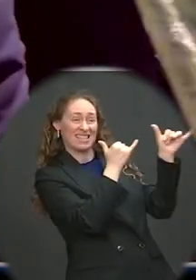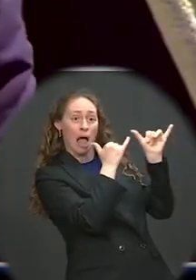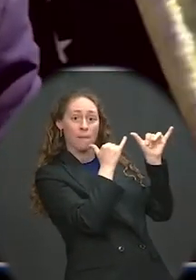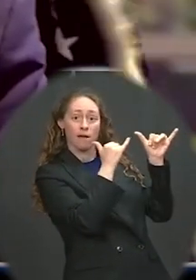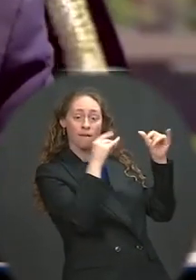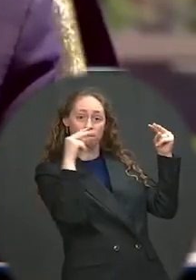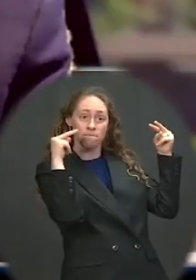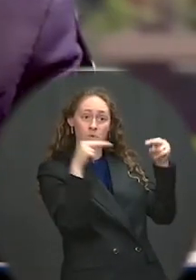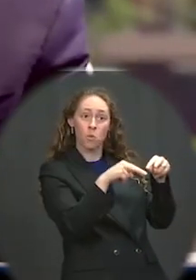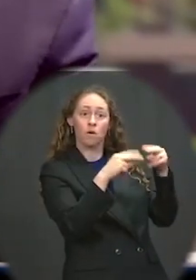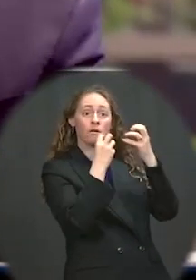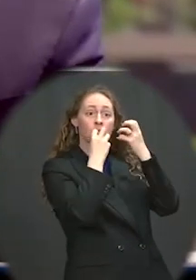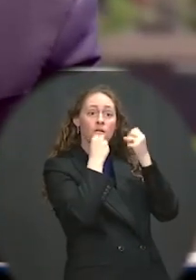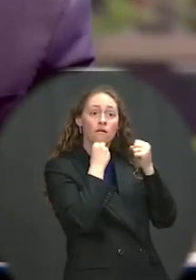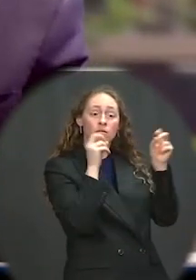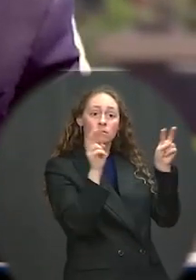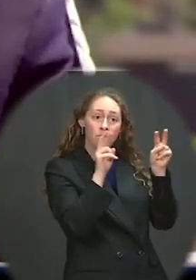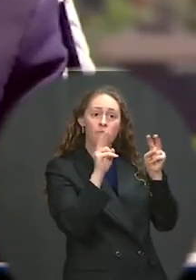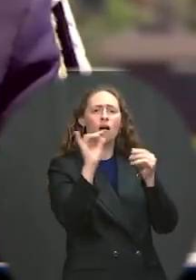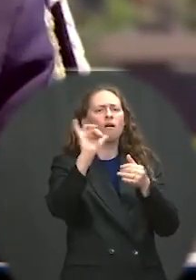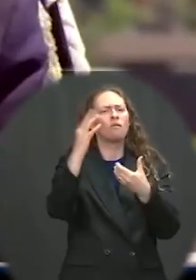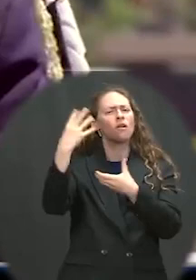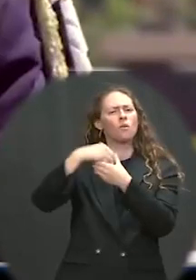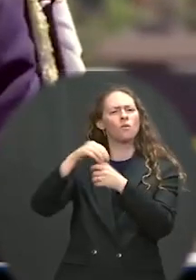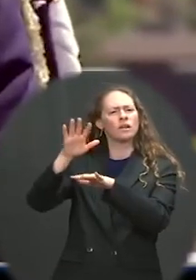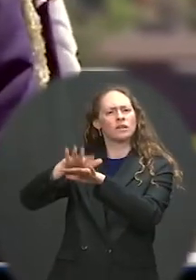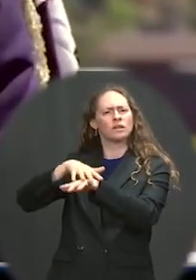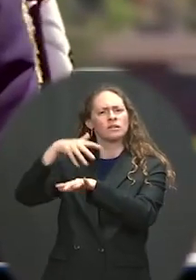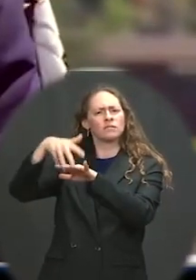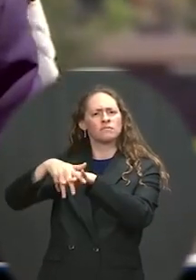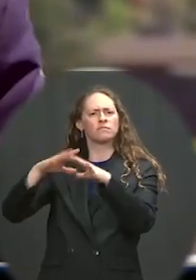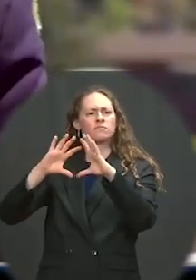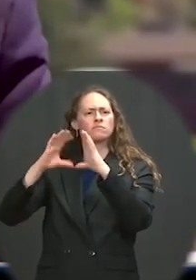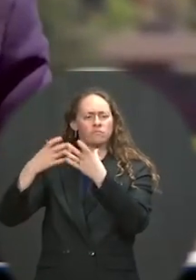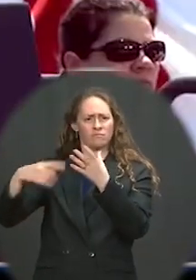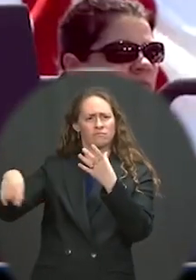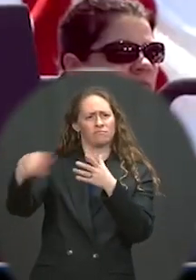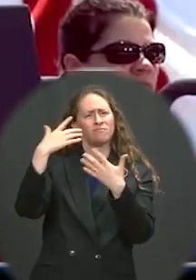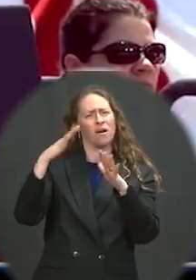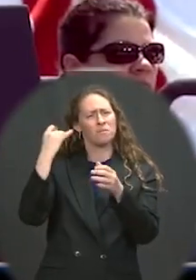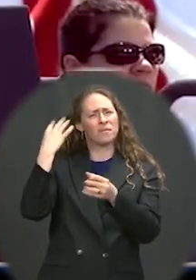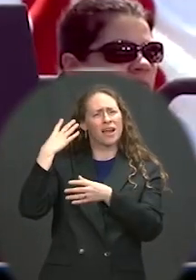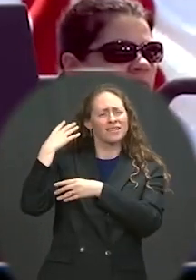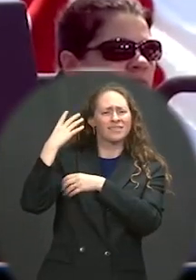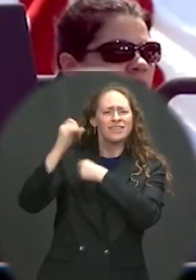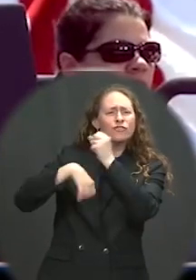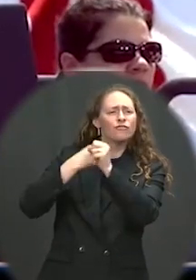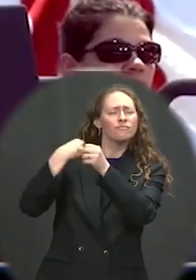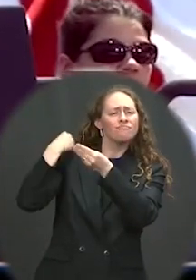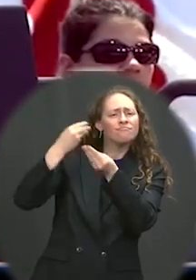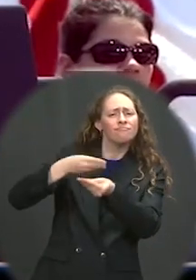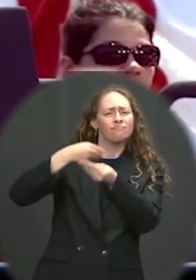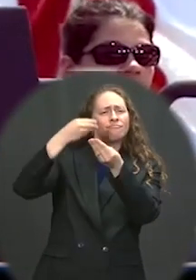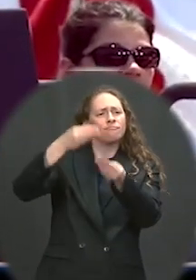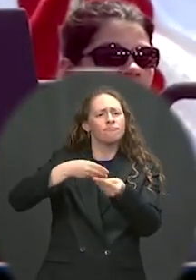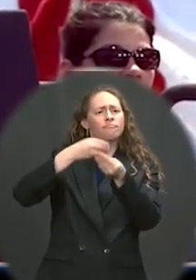communities who are the keepers of traditional knowledge about the Arctic waters. Class of 2021,